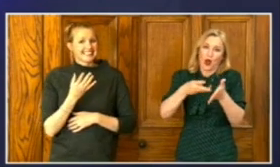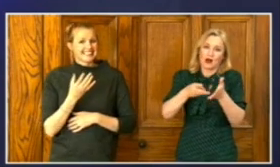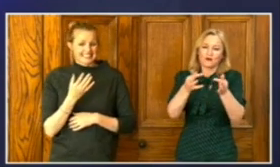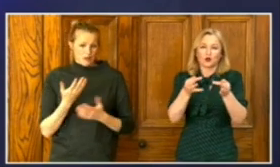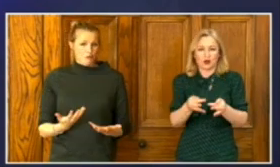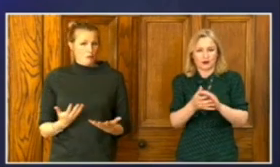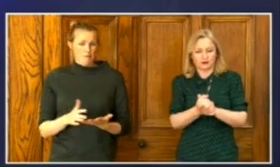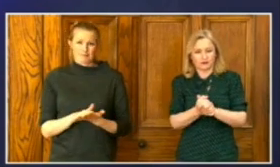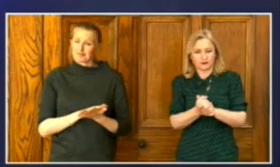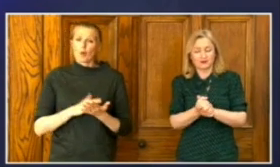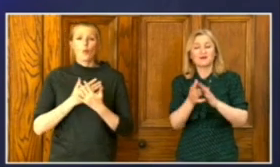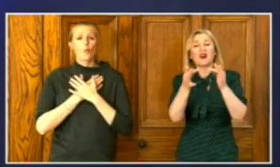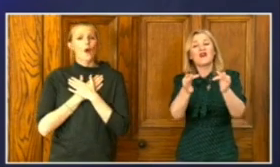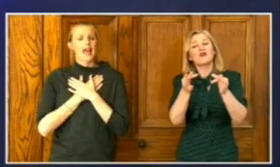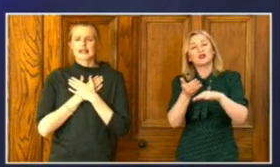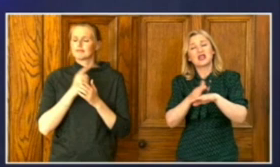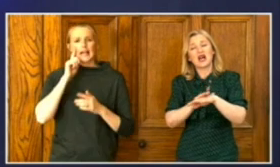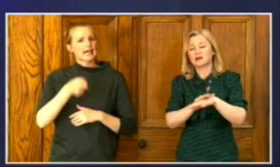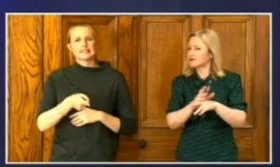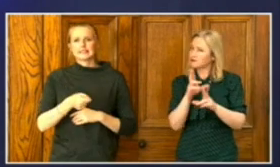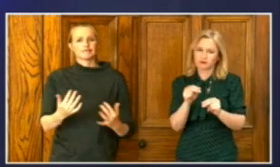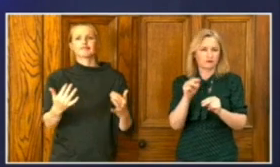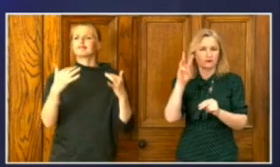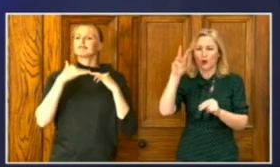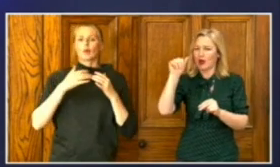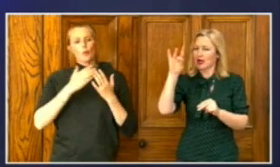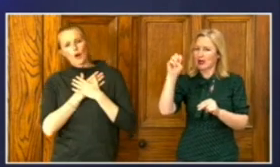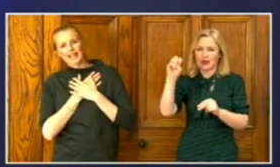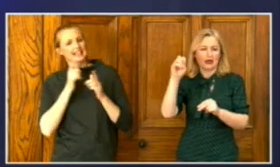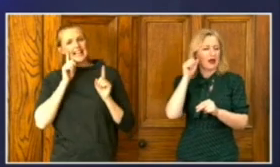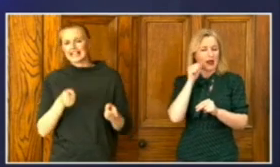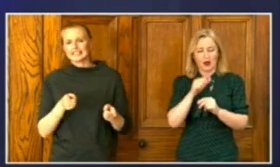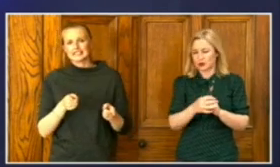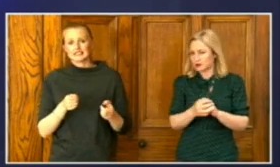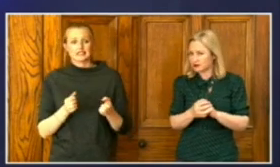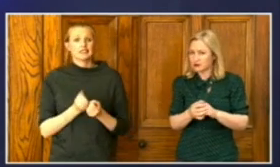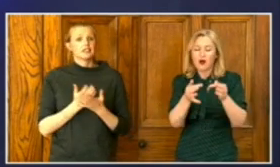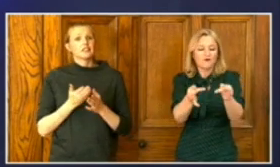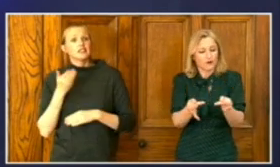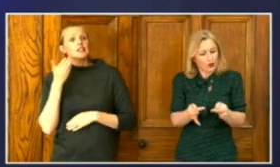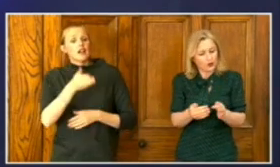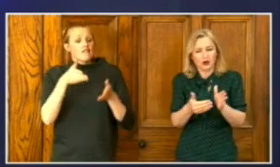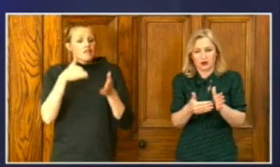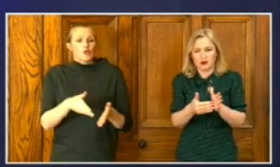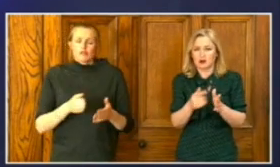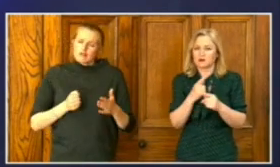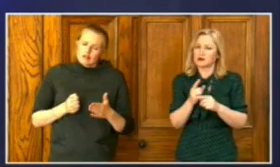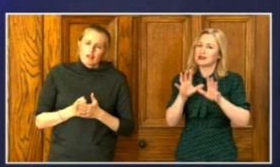Funerals should be in private, adhering to social distancing guidance, and only a maximum of 10 people should attend.